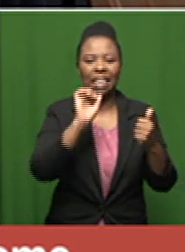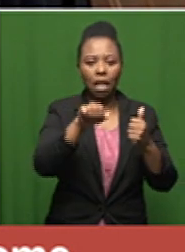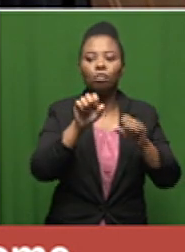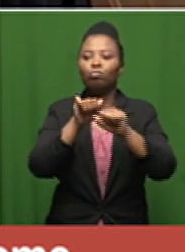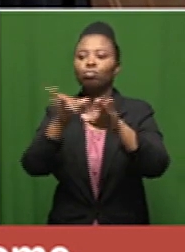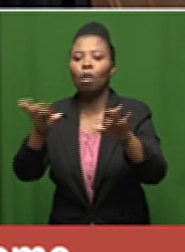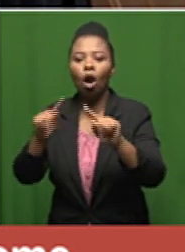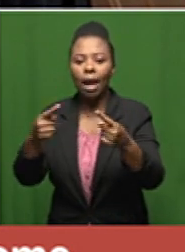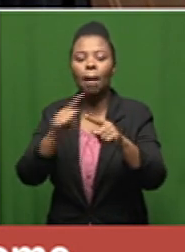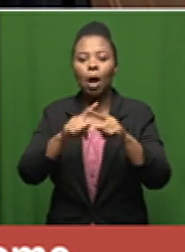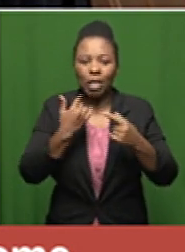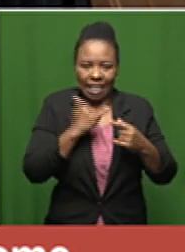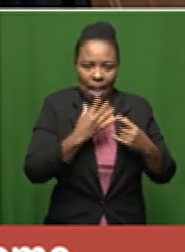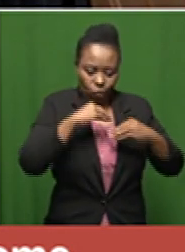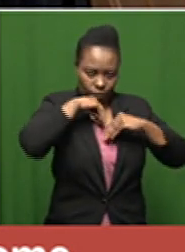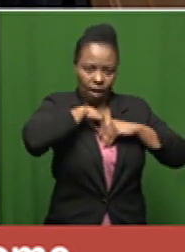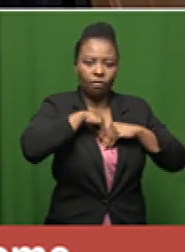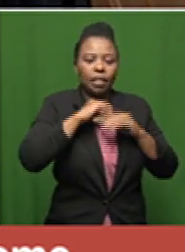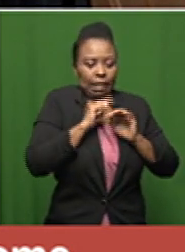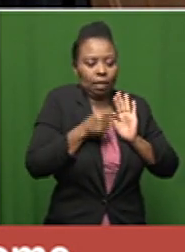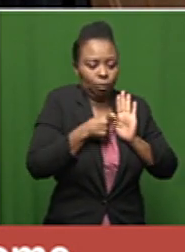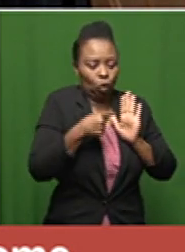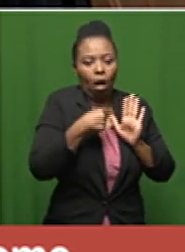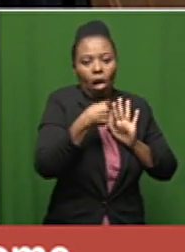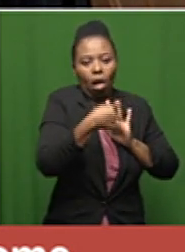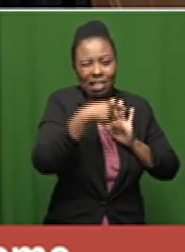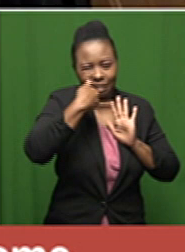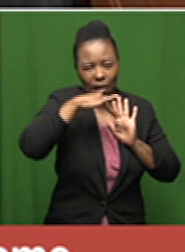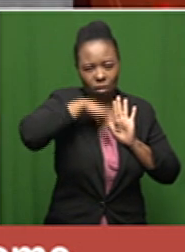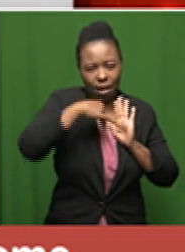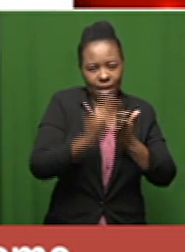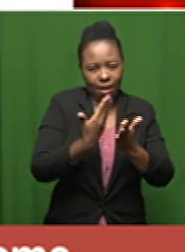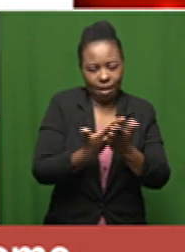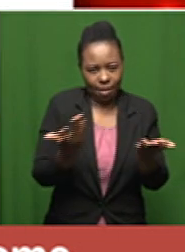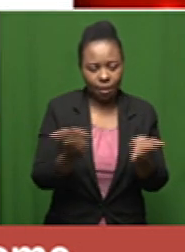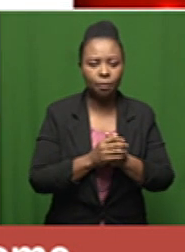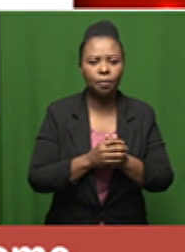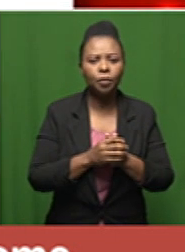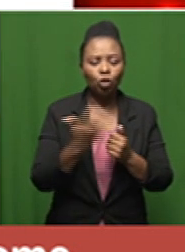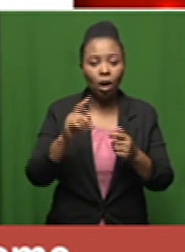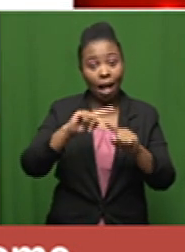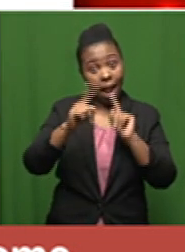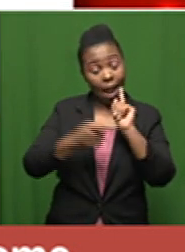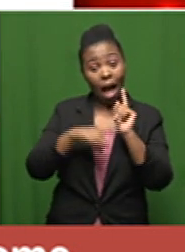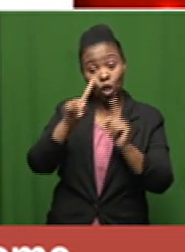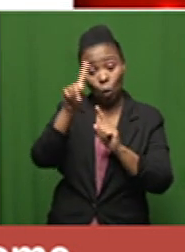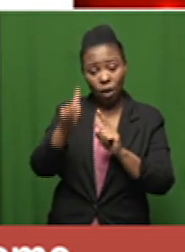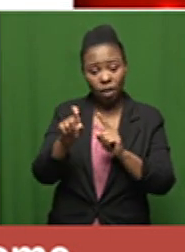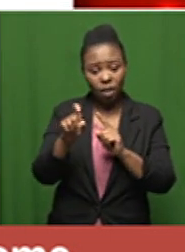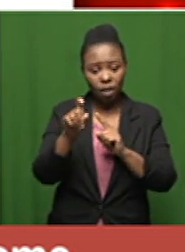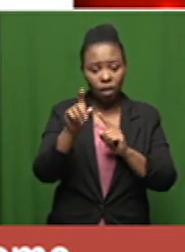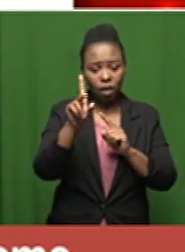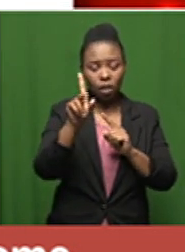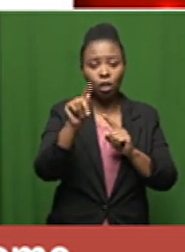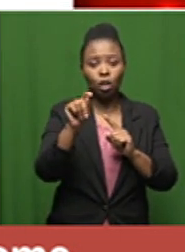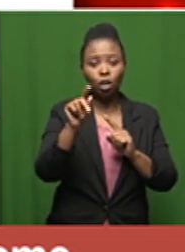symptoms that will persist as we've seen with so many of our viewers all right and the last question from swakai please help i